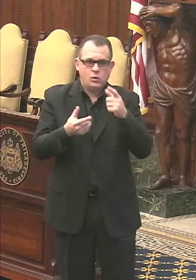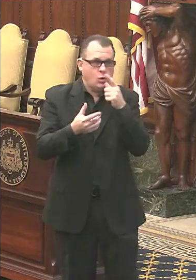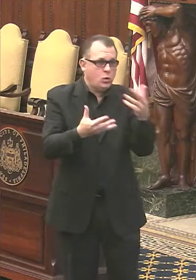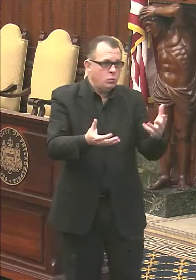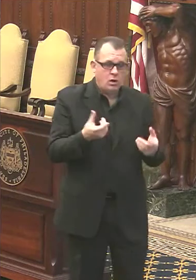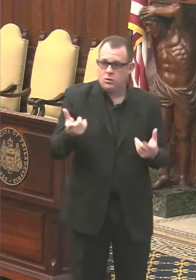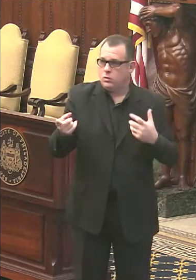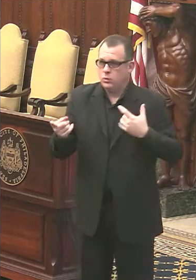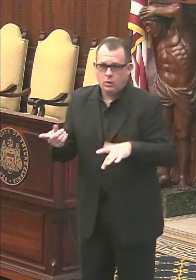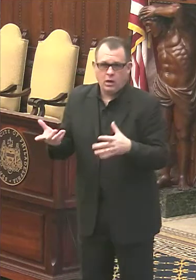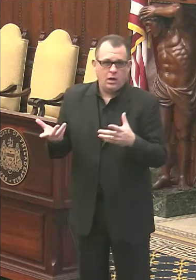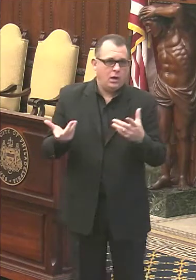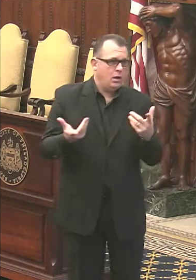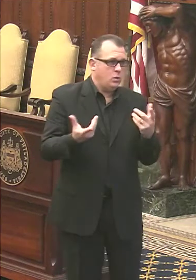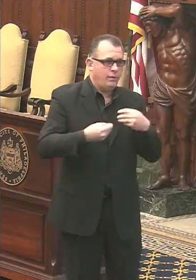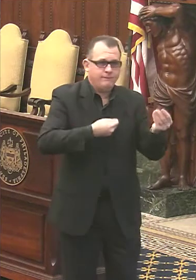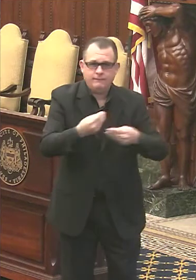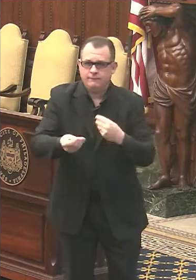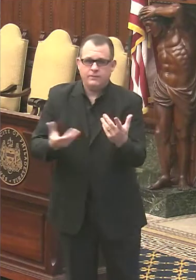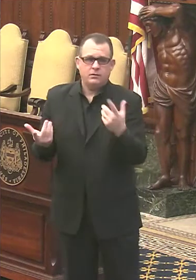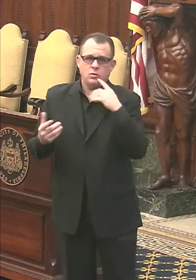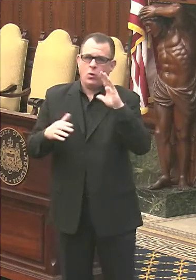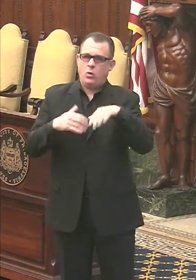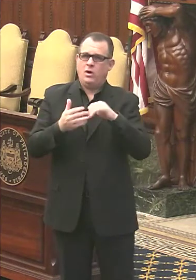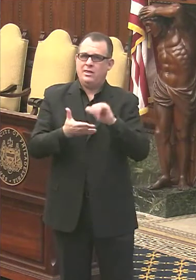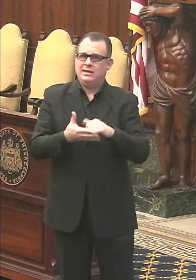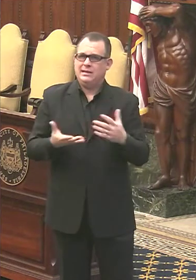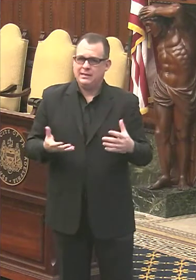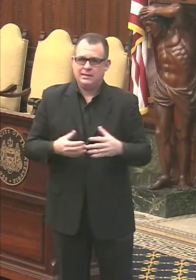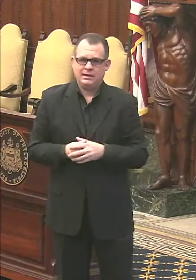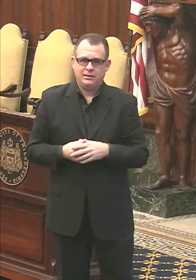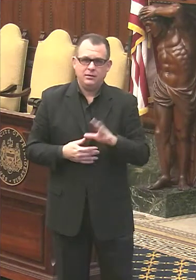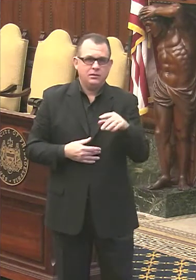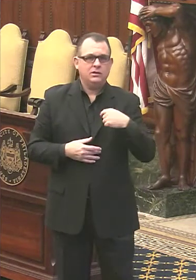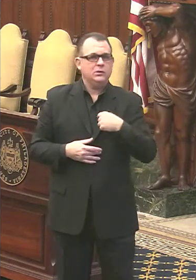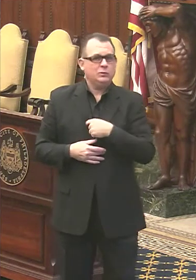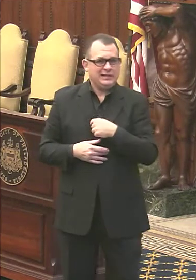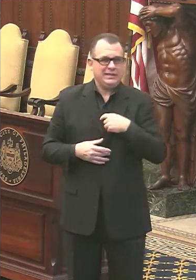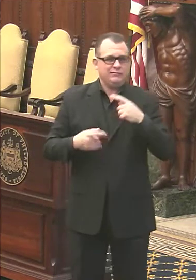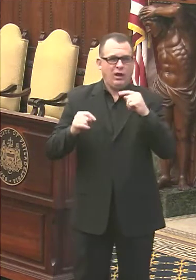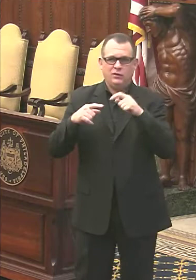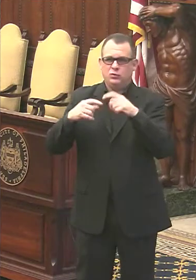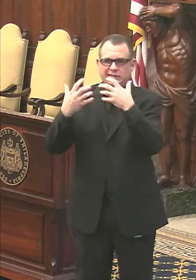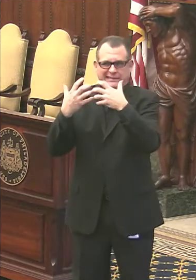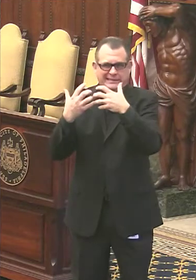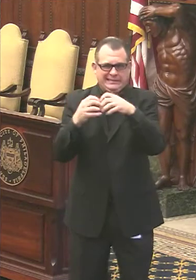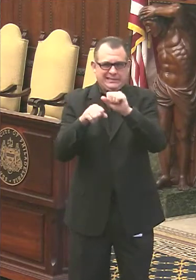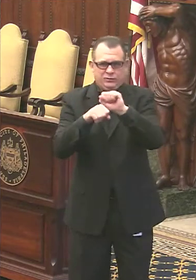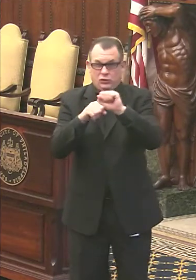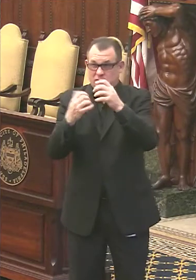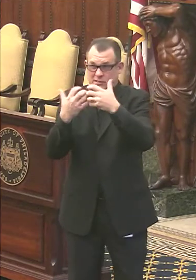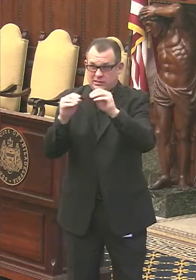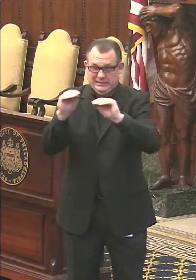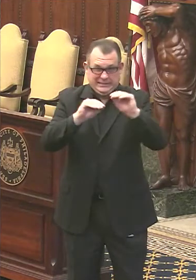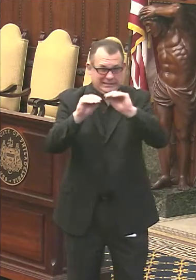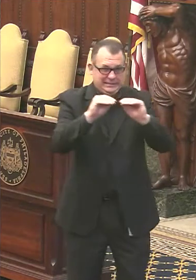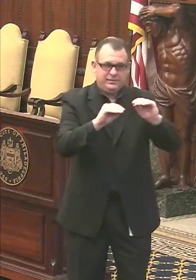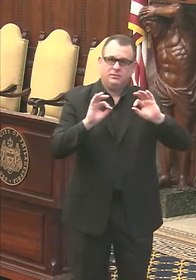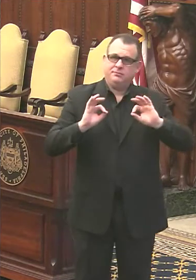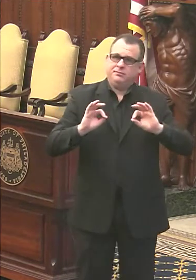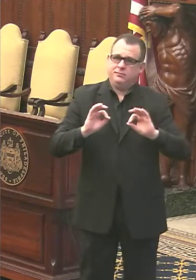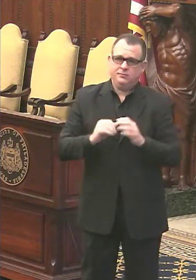time because there's not enough of it. Uh, but that's just simply the, where we are right now with the number of doses available in the country. Outside of the definition. Manny,